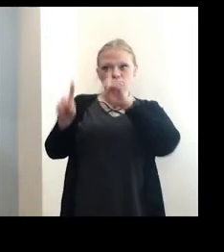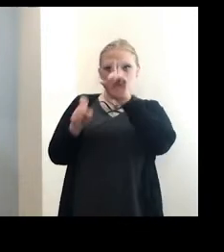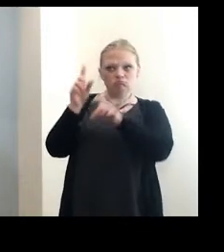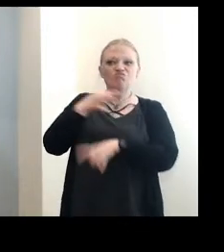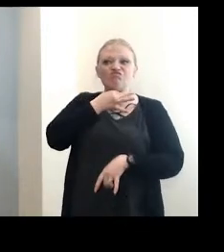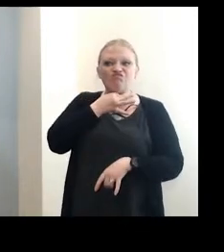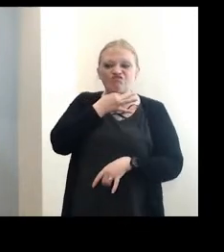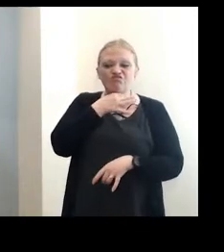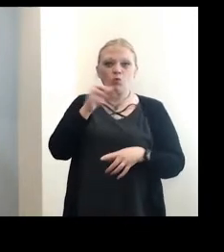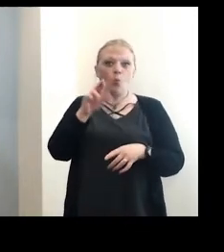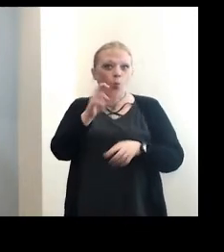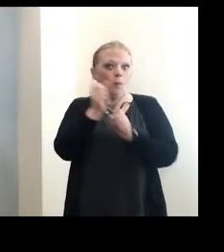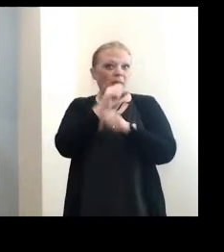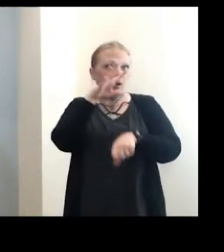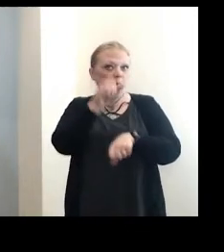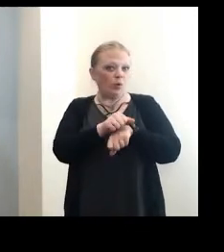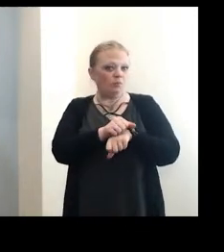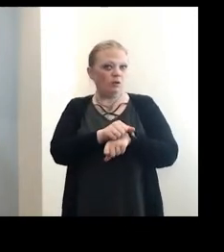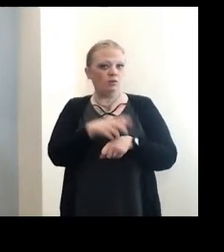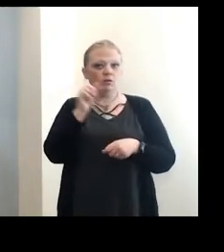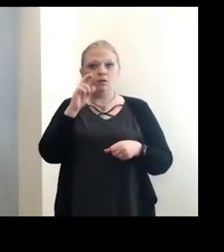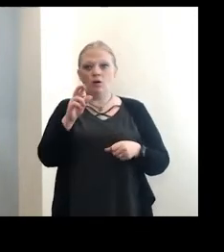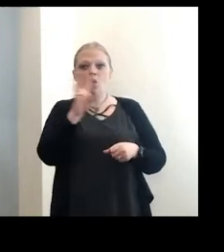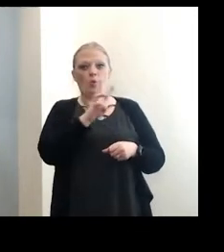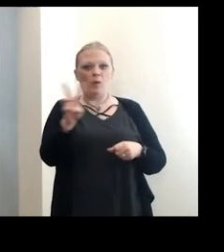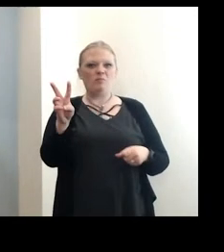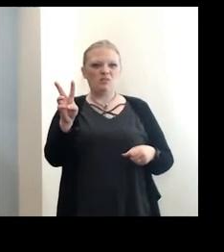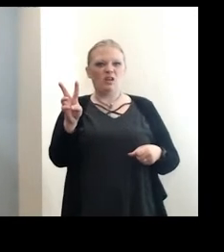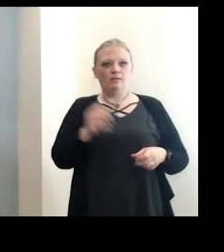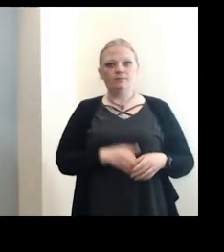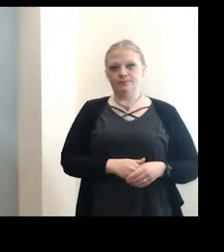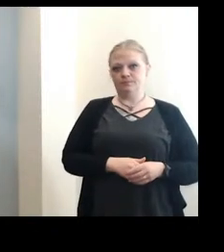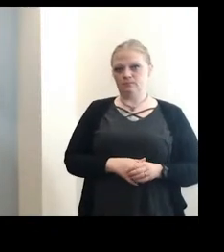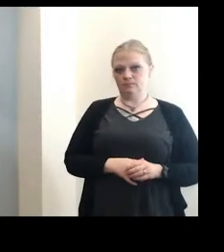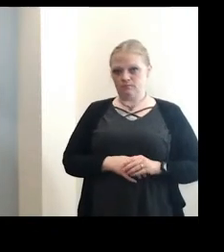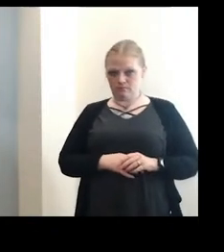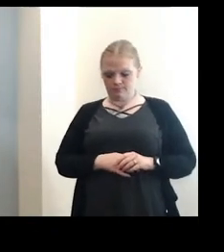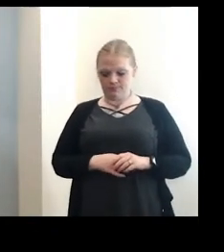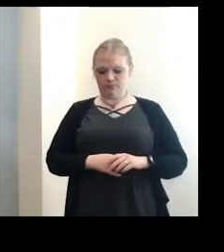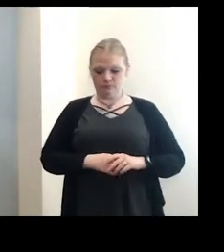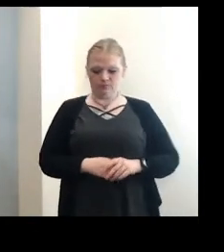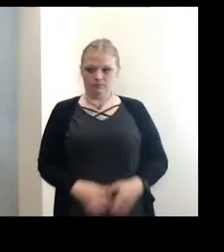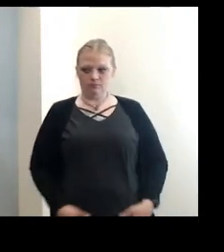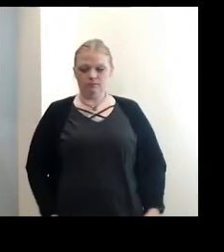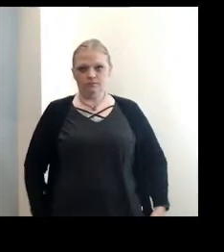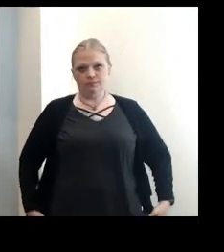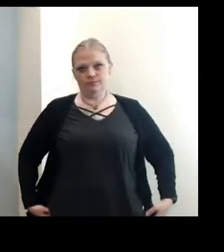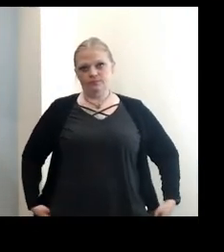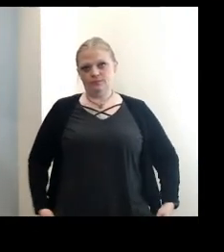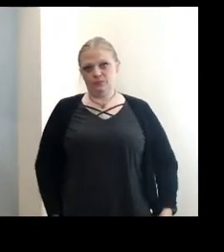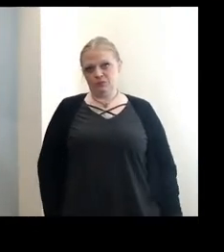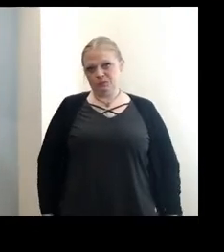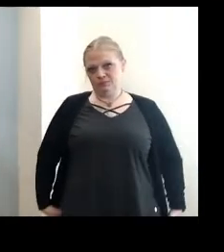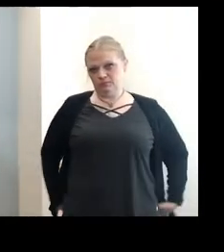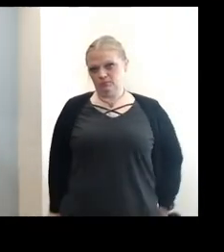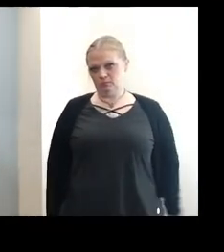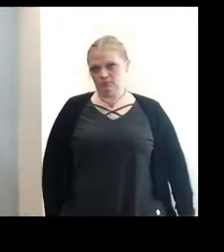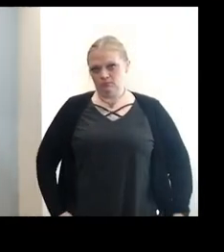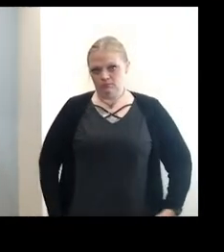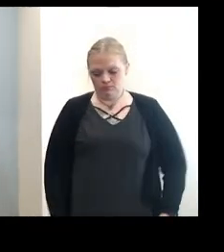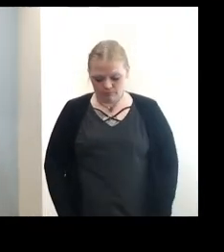question or schedule an appointment or go to our website to schedule. So some great news from